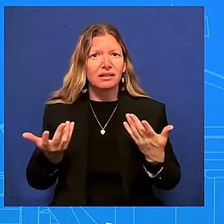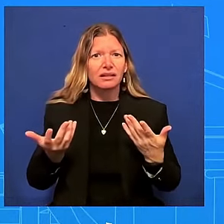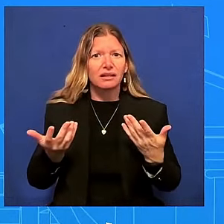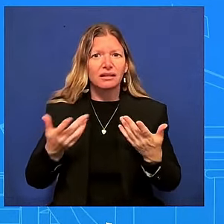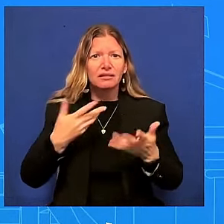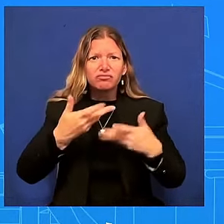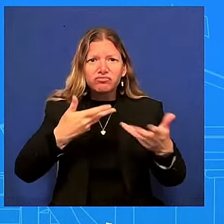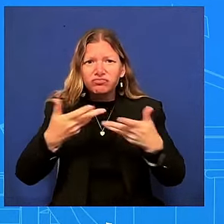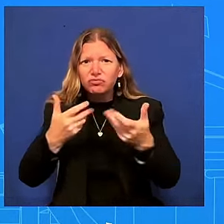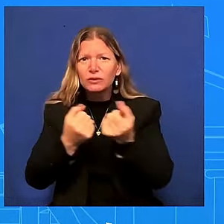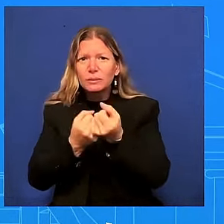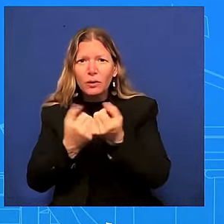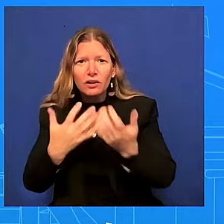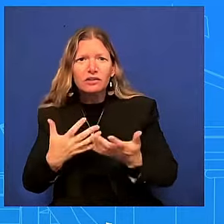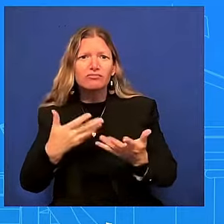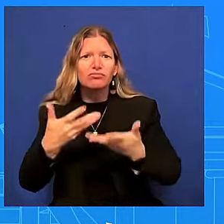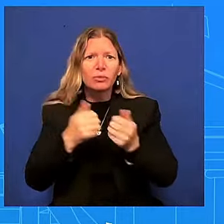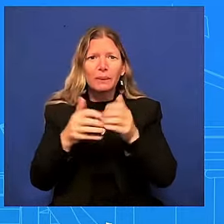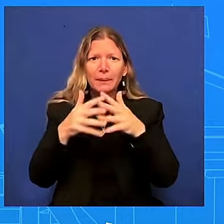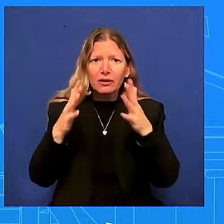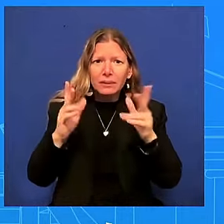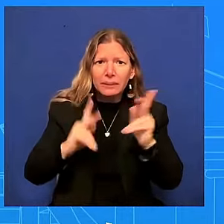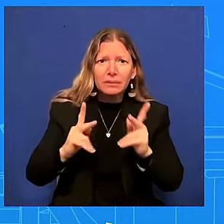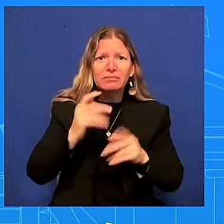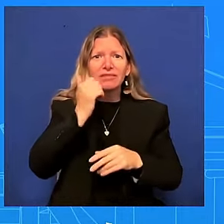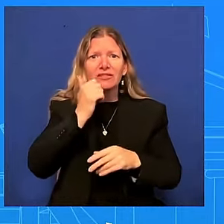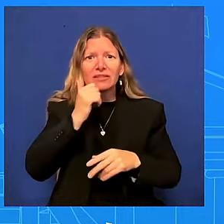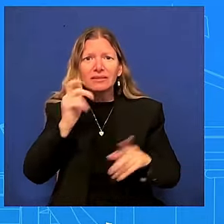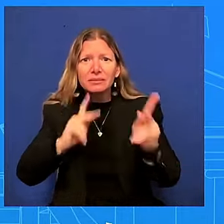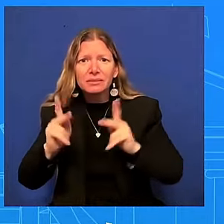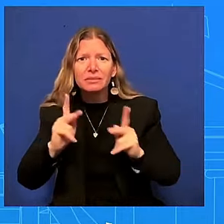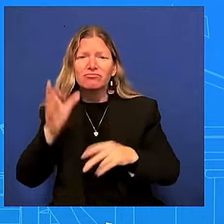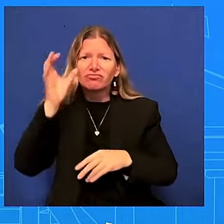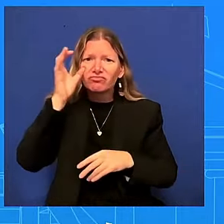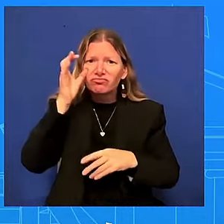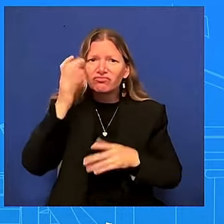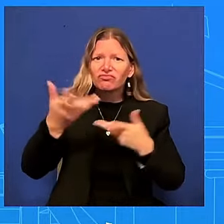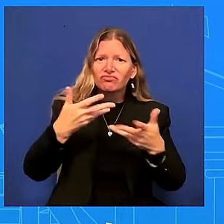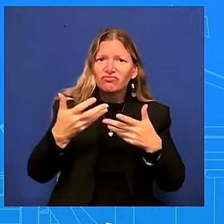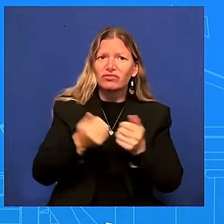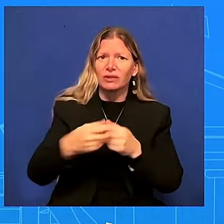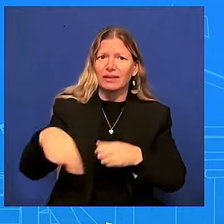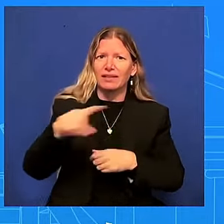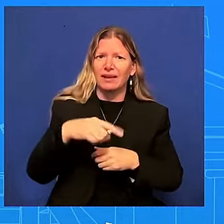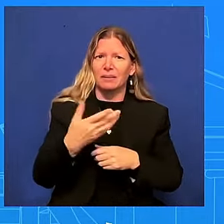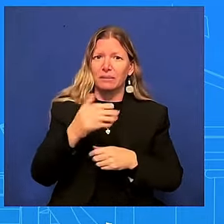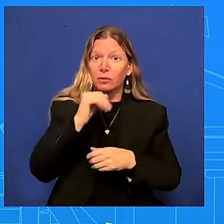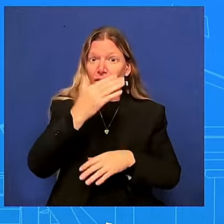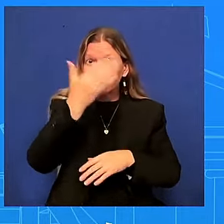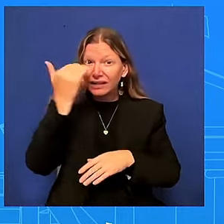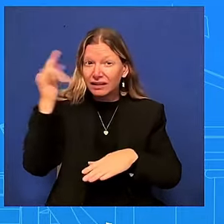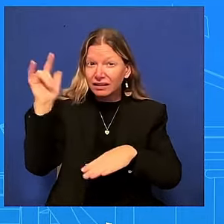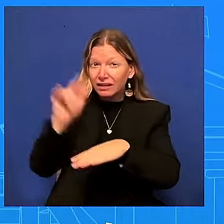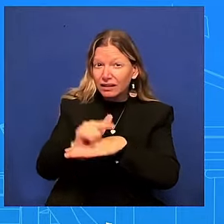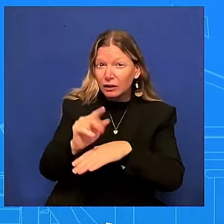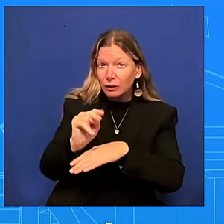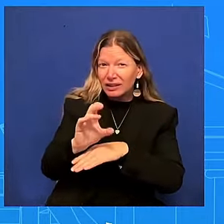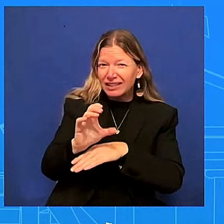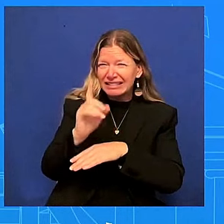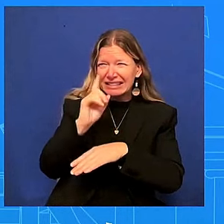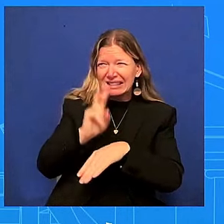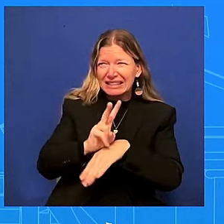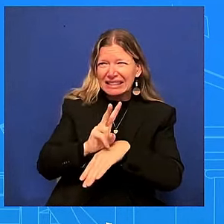and let's not forget when we landed in north carolina i think it was like 2 a.m in the morning he engaged with